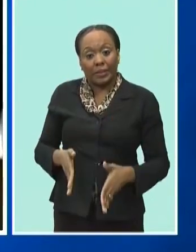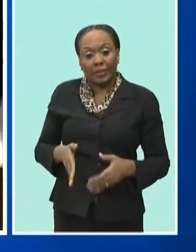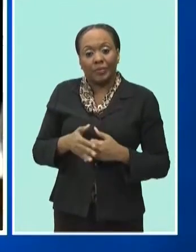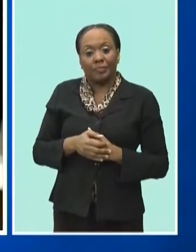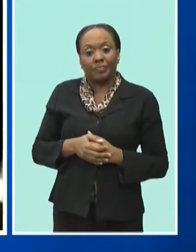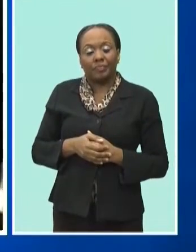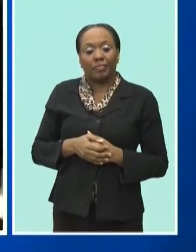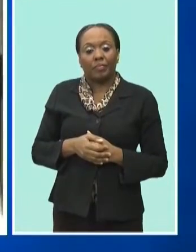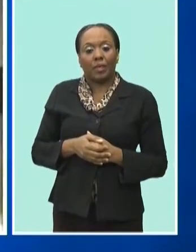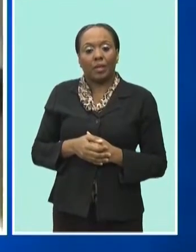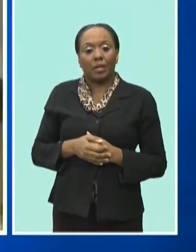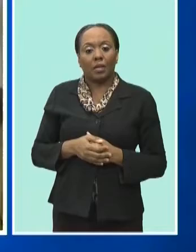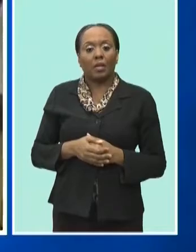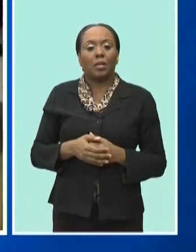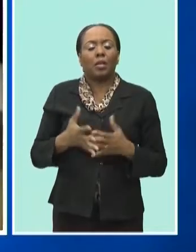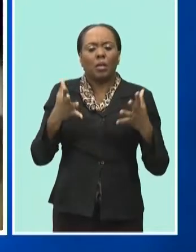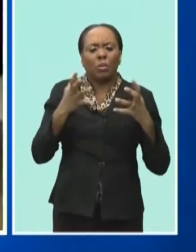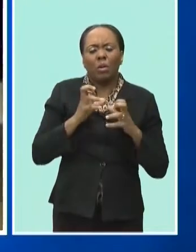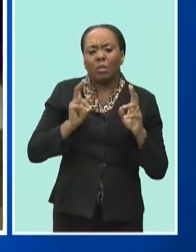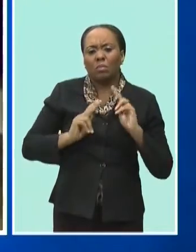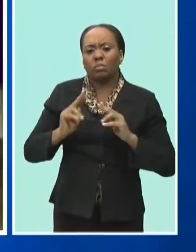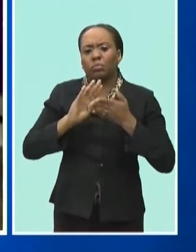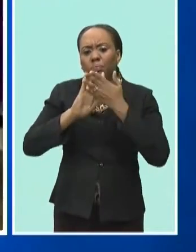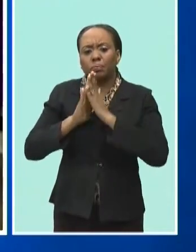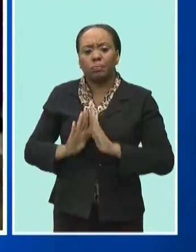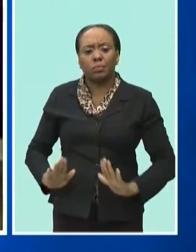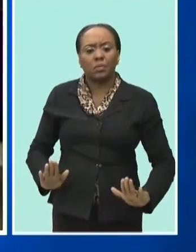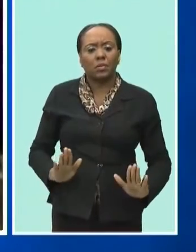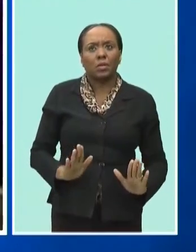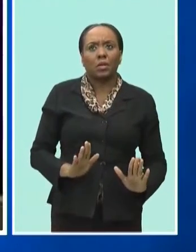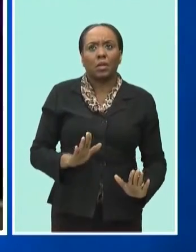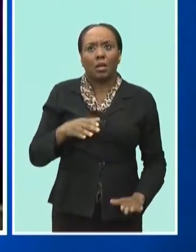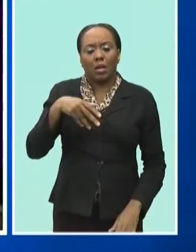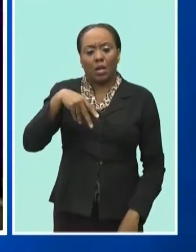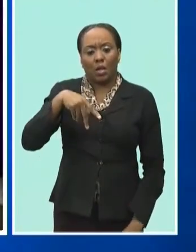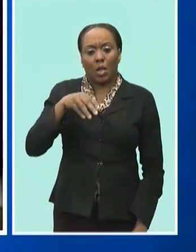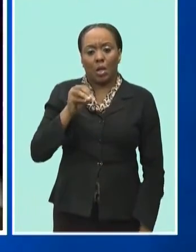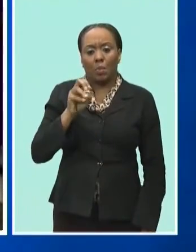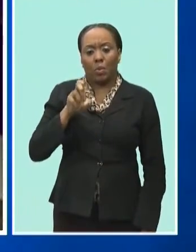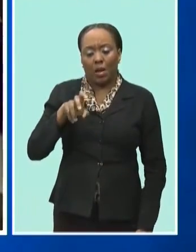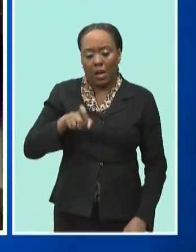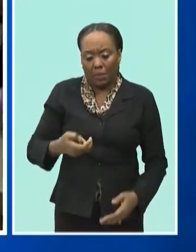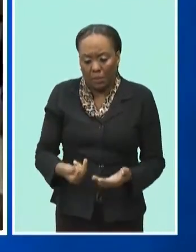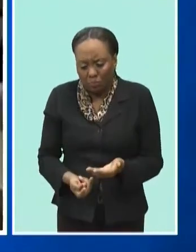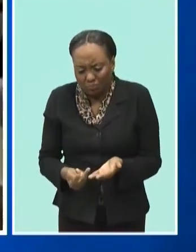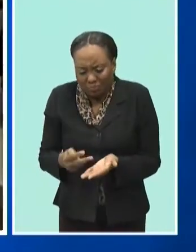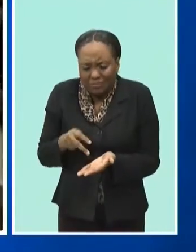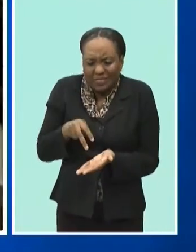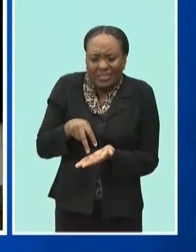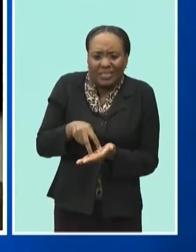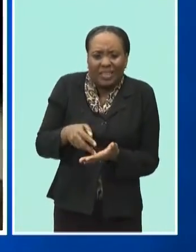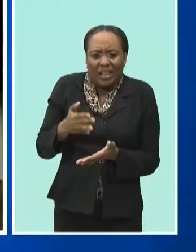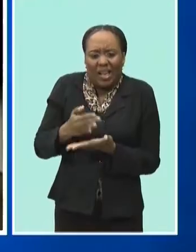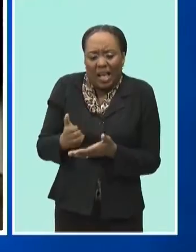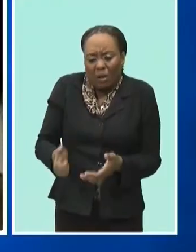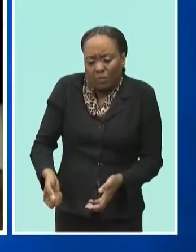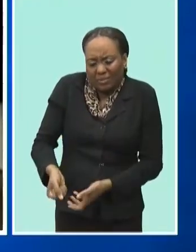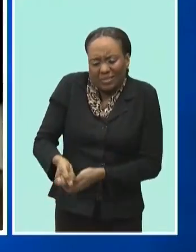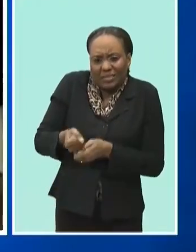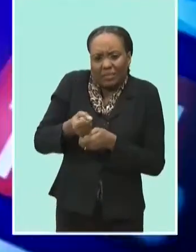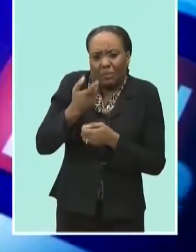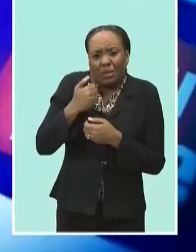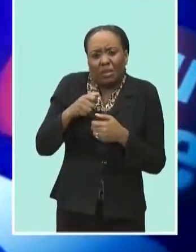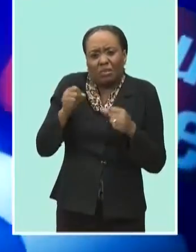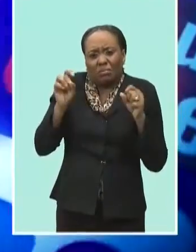the political rivals to keep the peace. Pope Francis, though, had to be helped up by his aides as he suffers from chronic leg